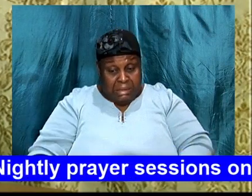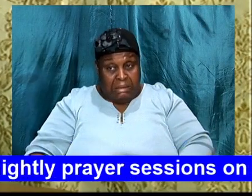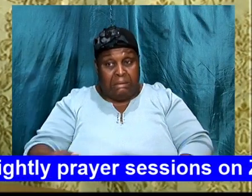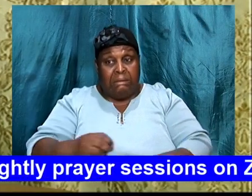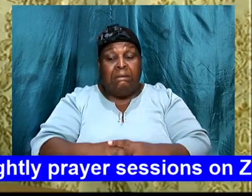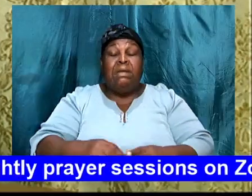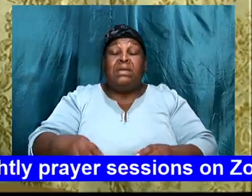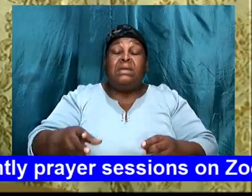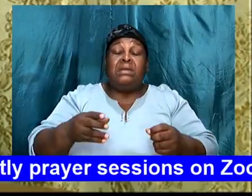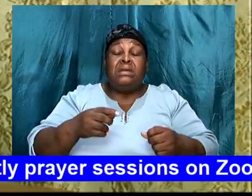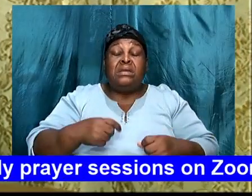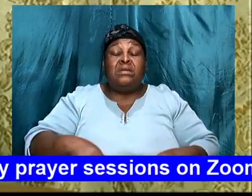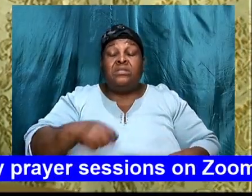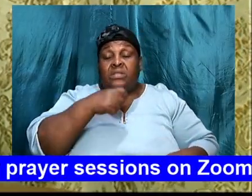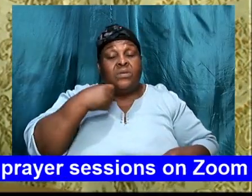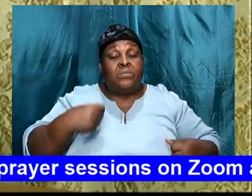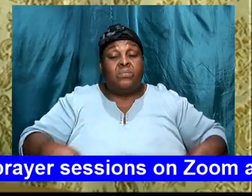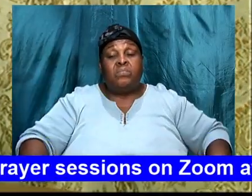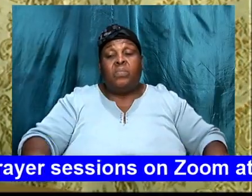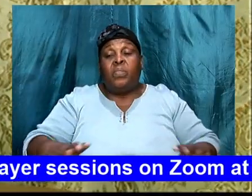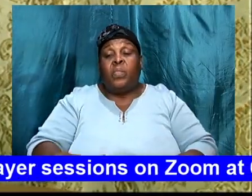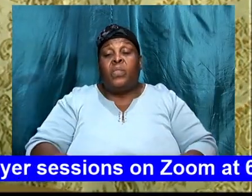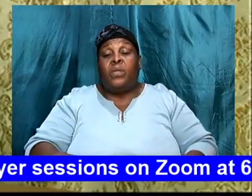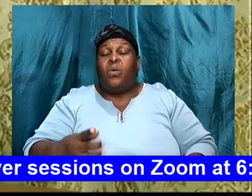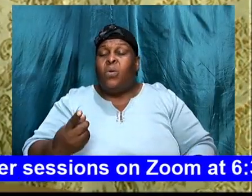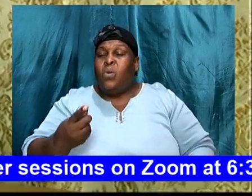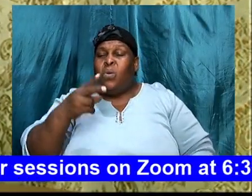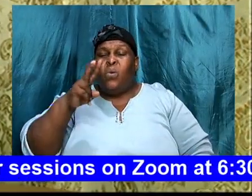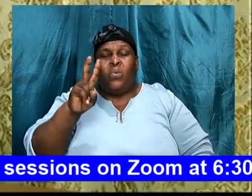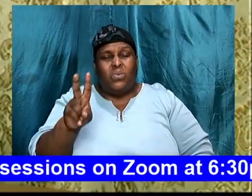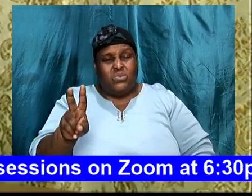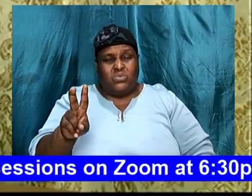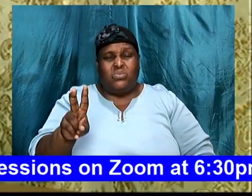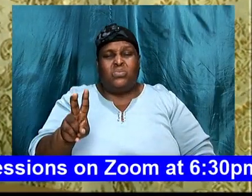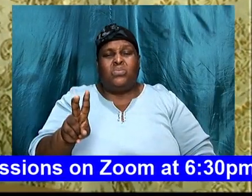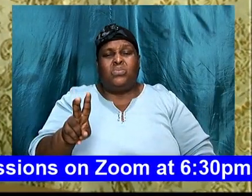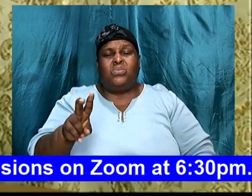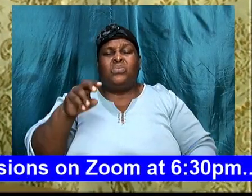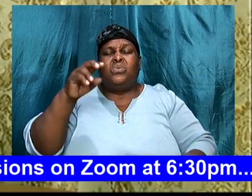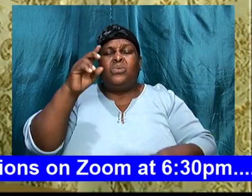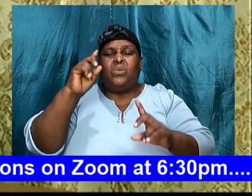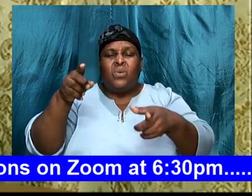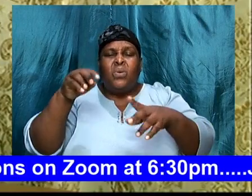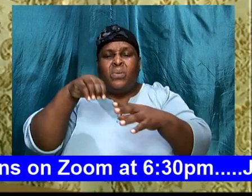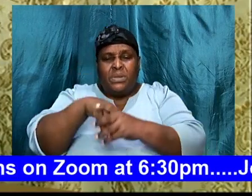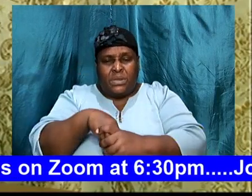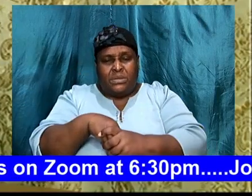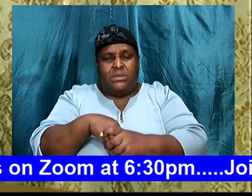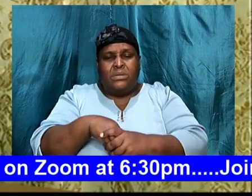and, only two, entered, the promised land,